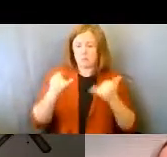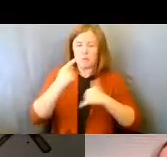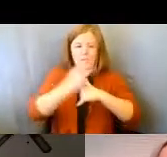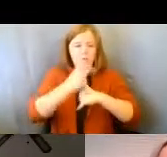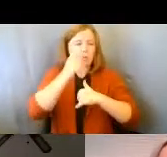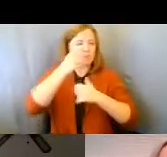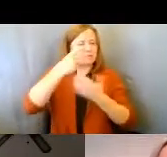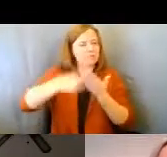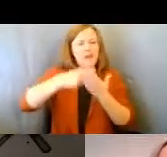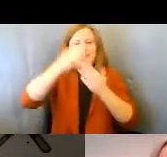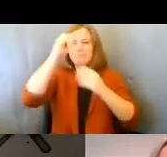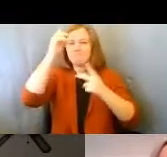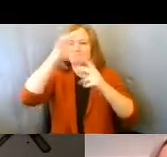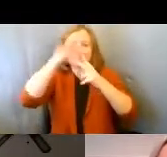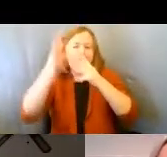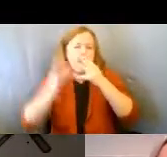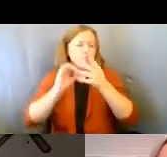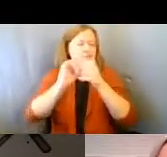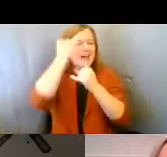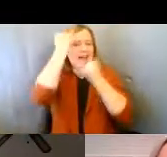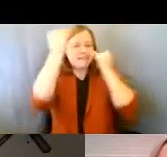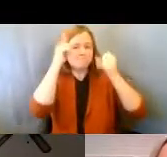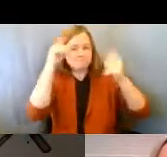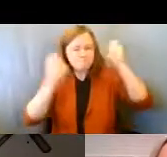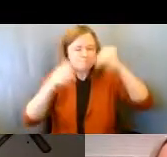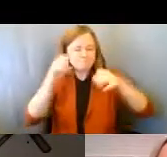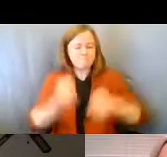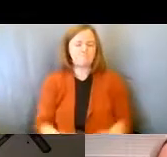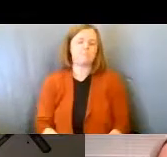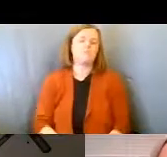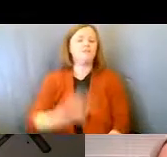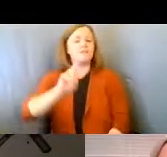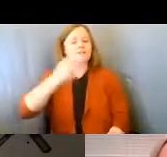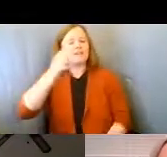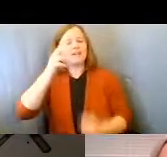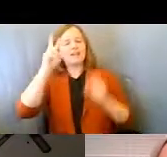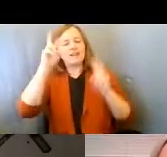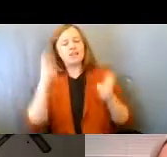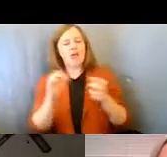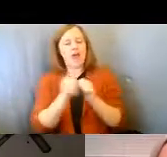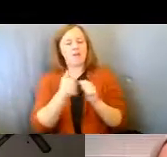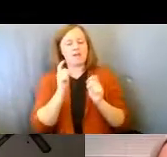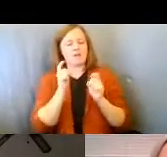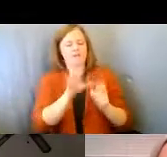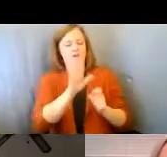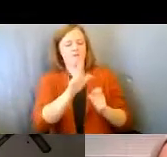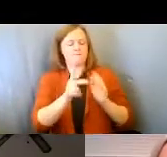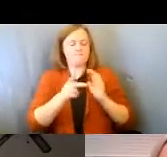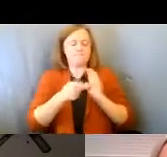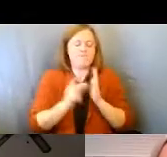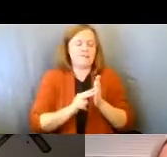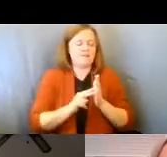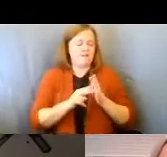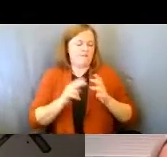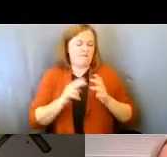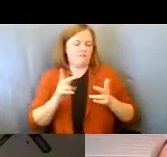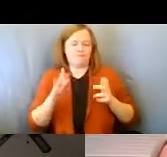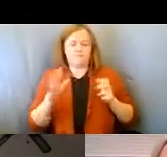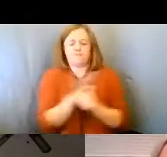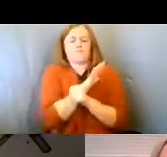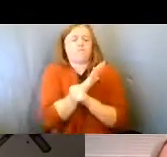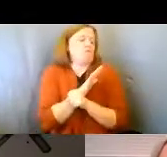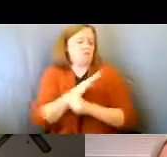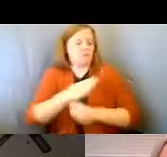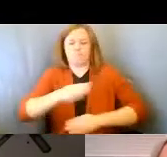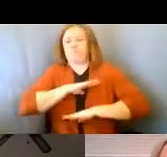looks like. Um, the second issue that always concerns me is how do I keep that full and meaningful life going when I'm no longer